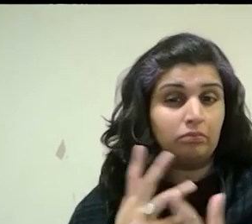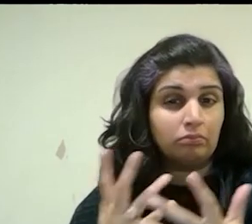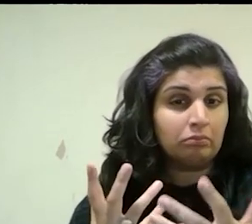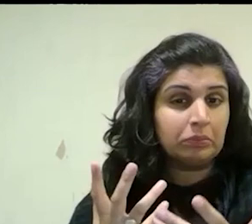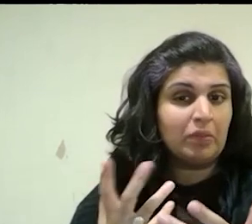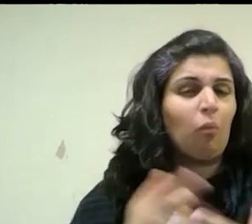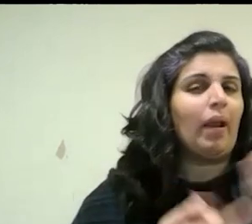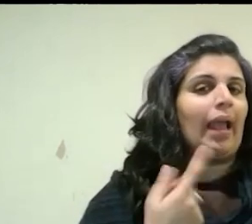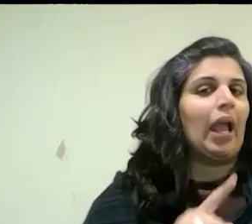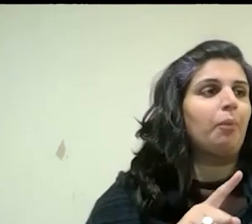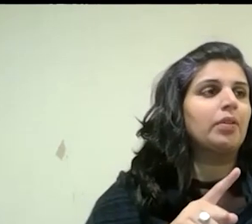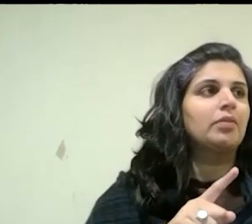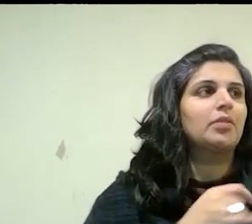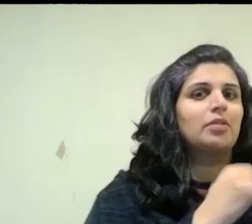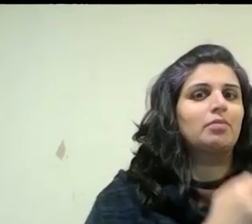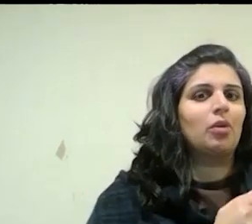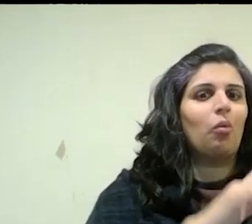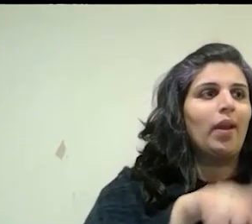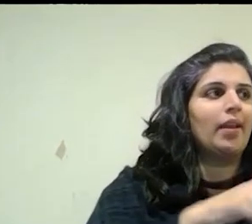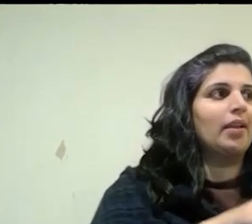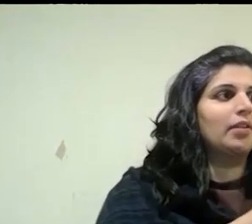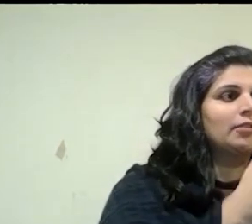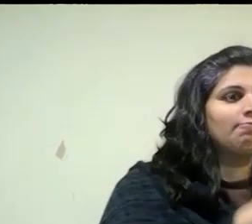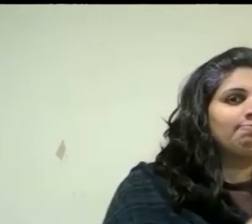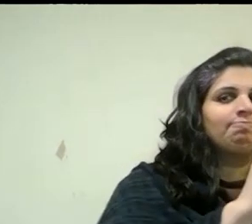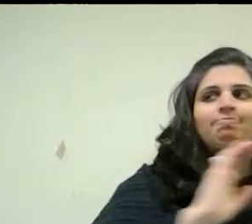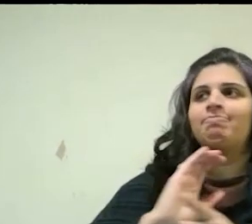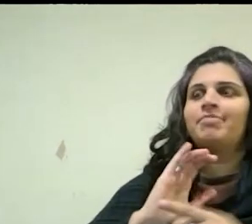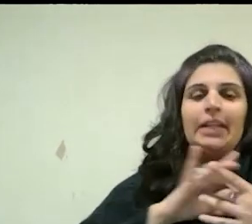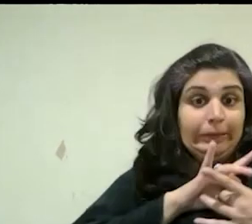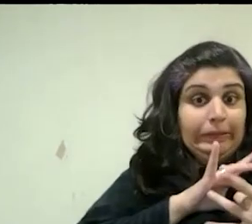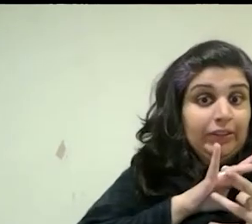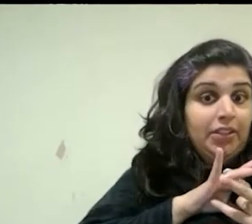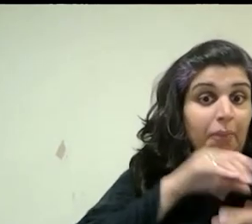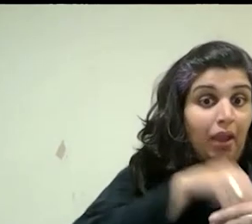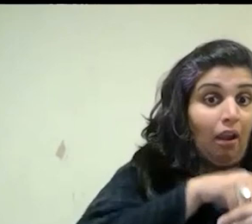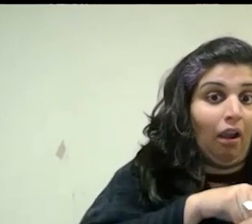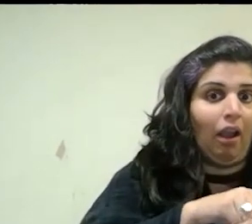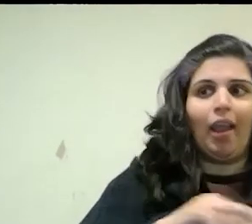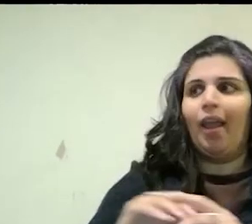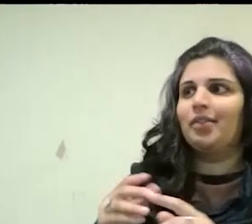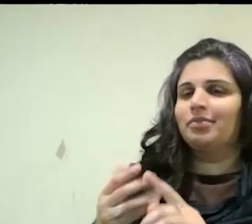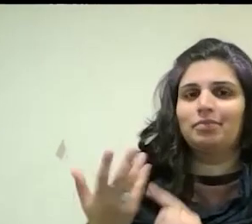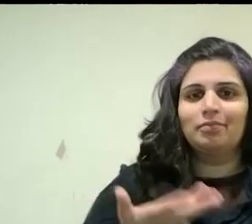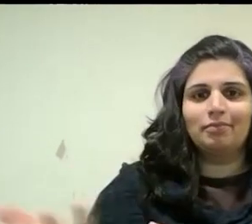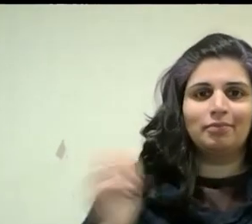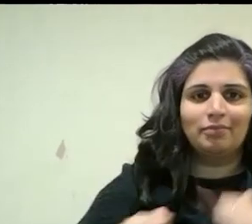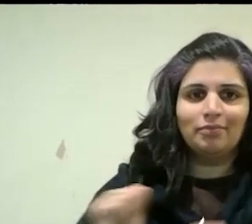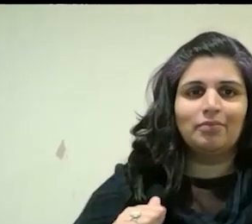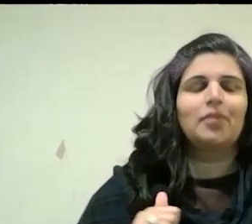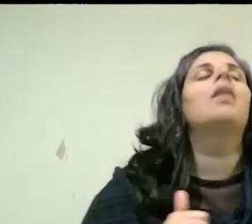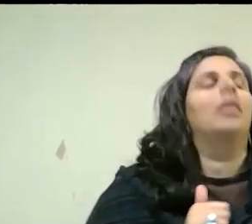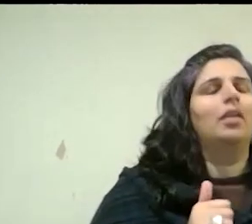Vuillard when he steps outside of these intimate interiors? Well, there's sort of two ways of answering that.